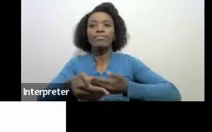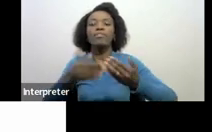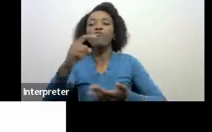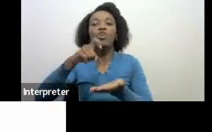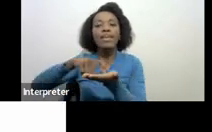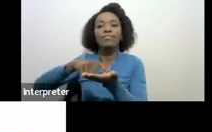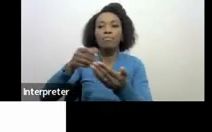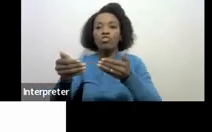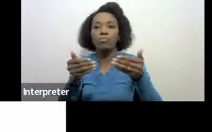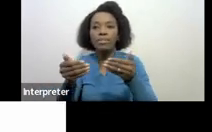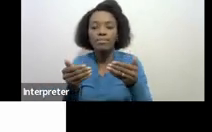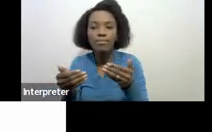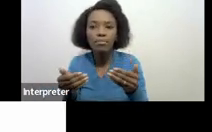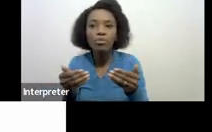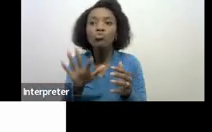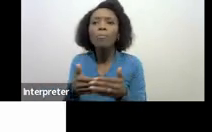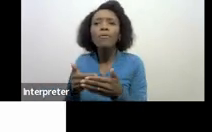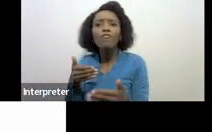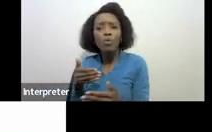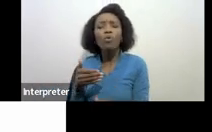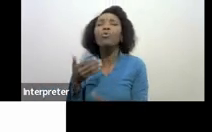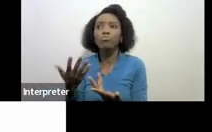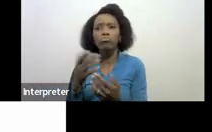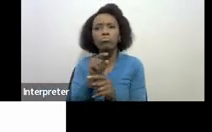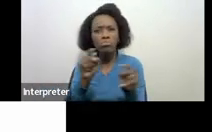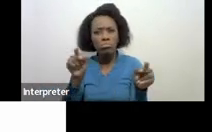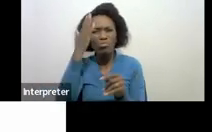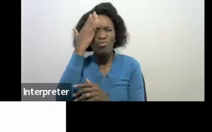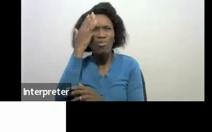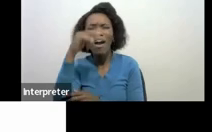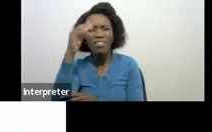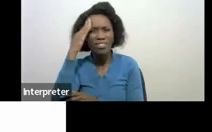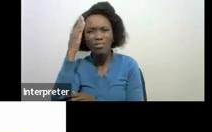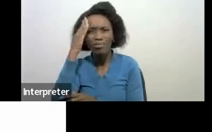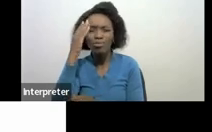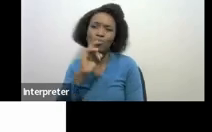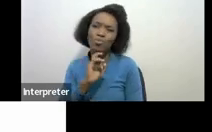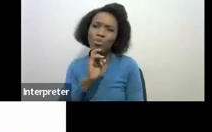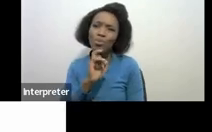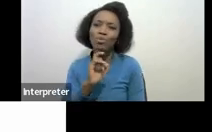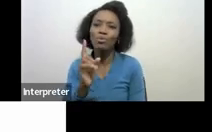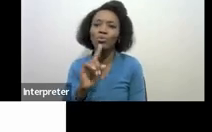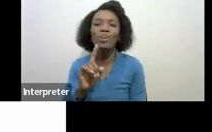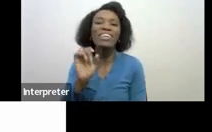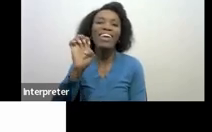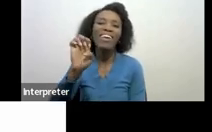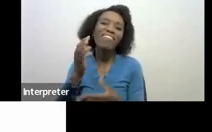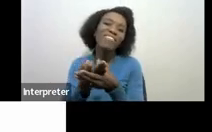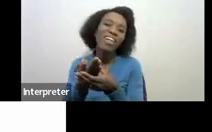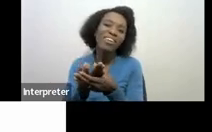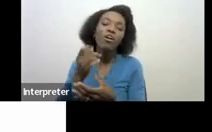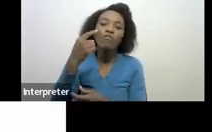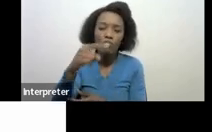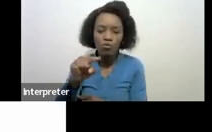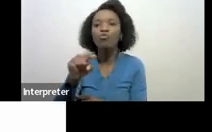this you know that those of you and I hope all of you do use e-filing to file your tax